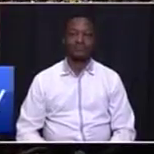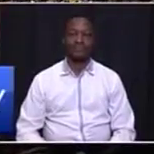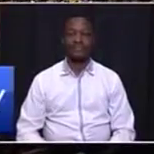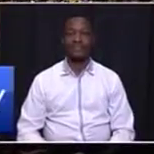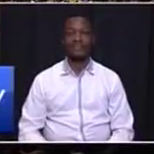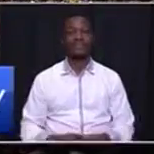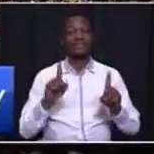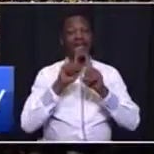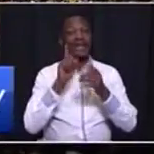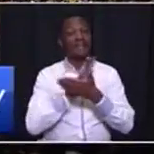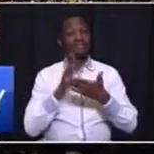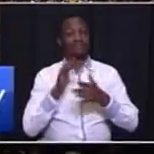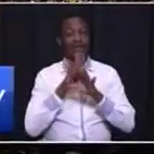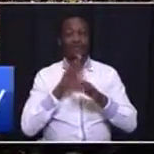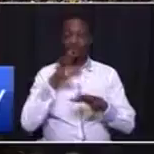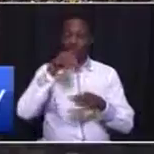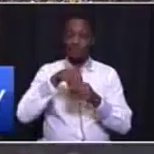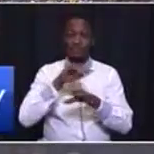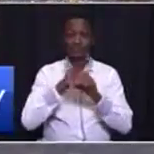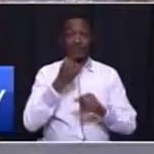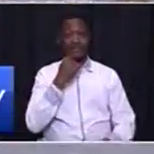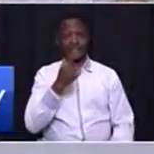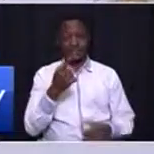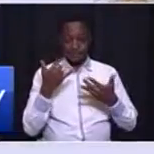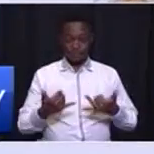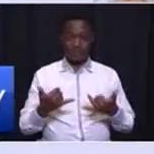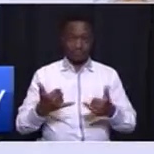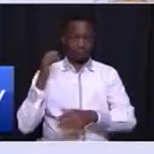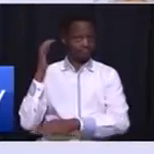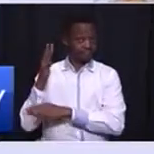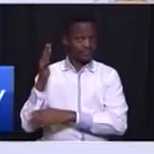As part of the contribution to what I must say on this occasion,